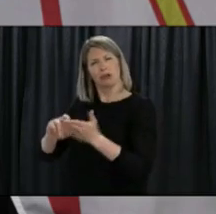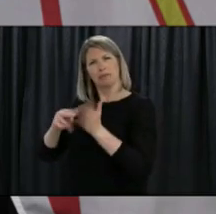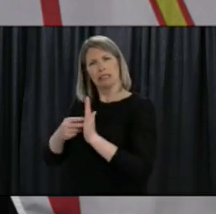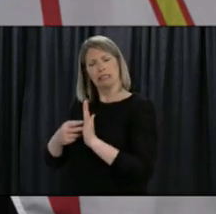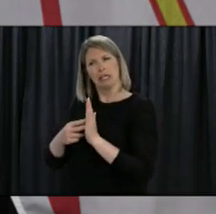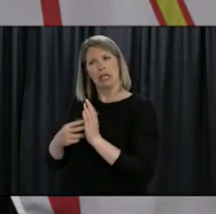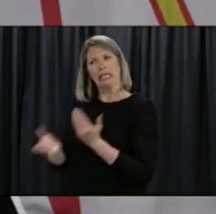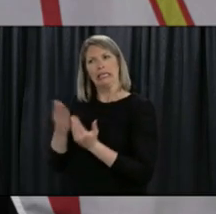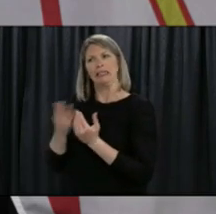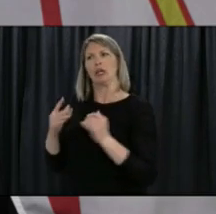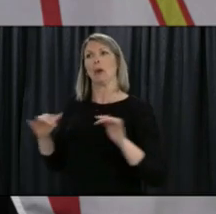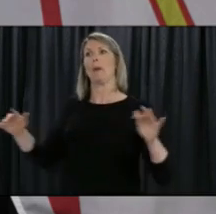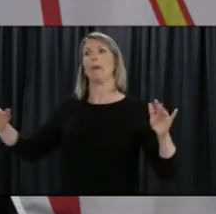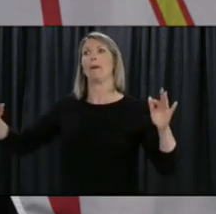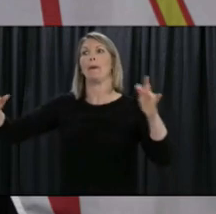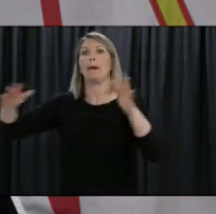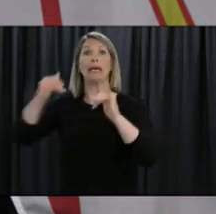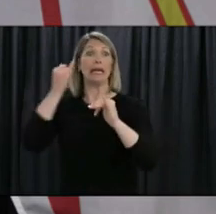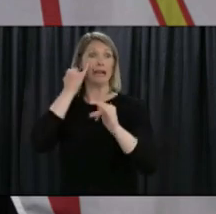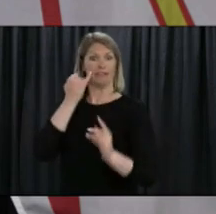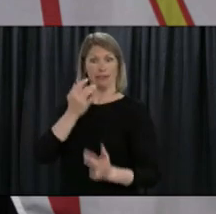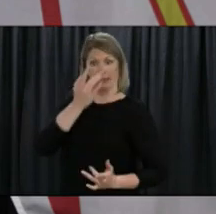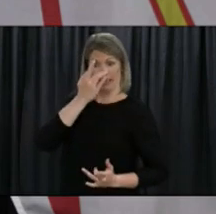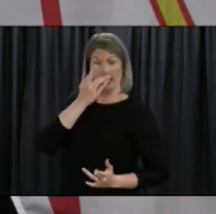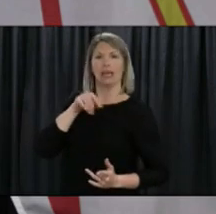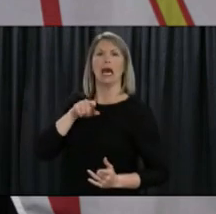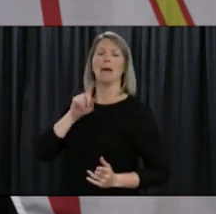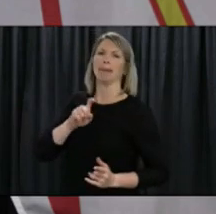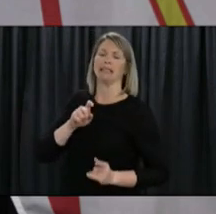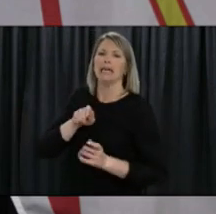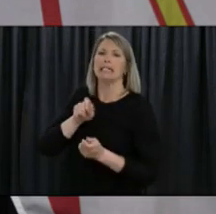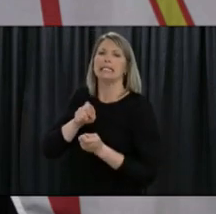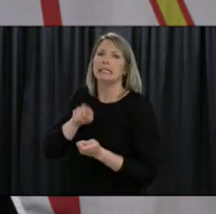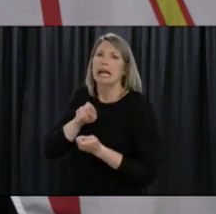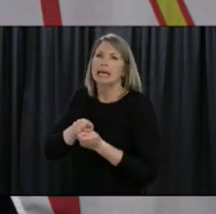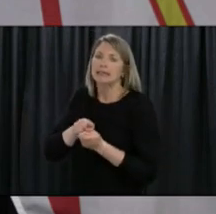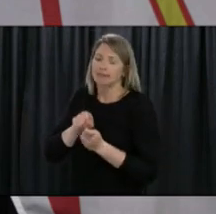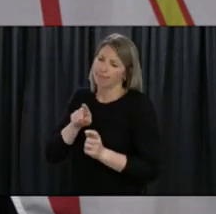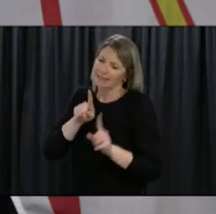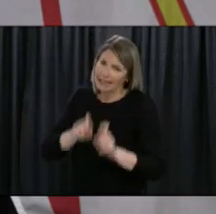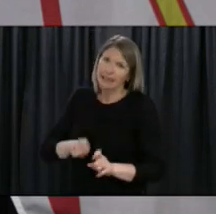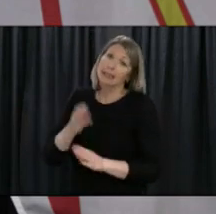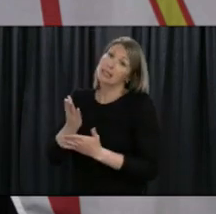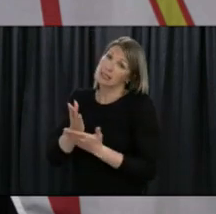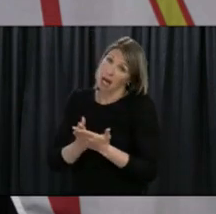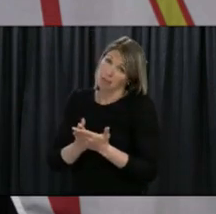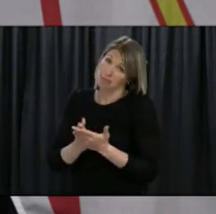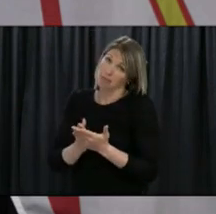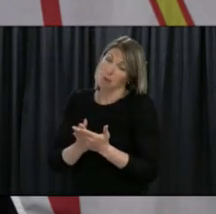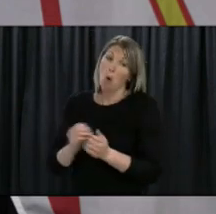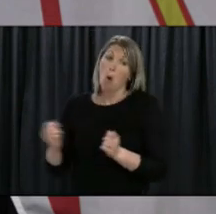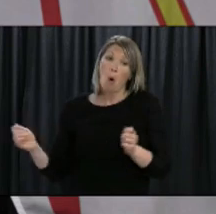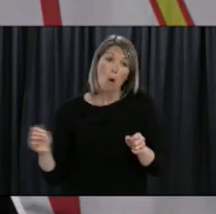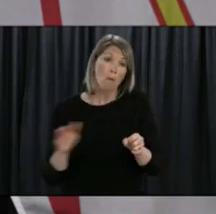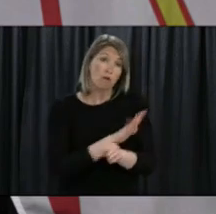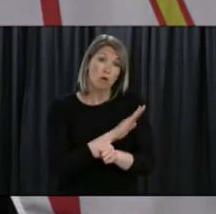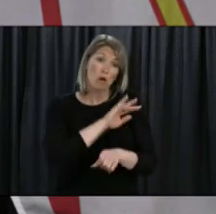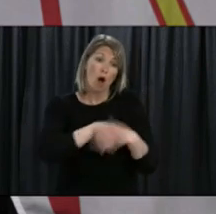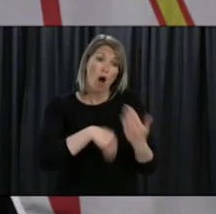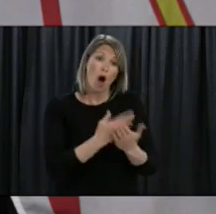level knowing if somebody going into hospital would need to be isolated is important as well so